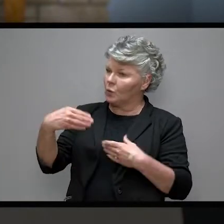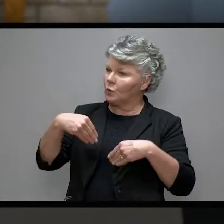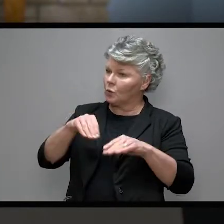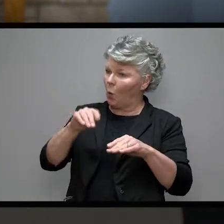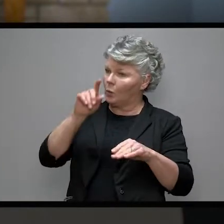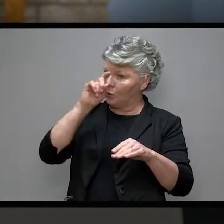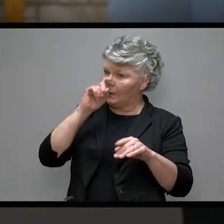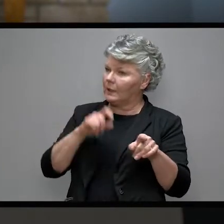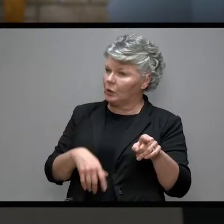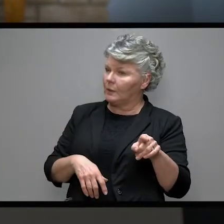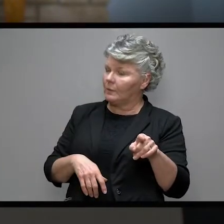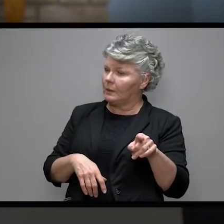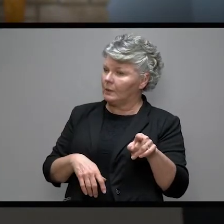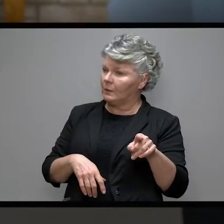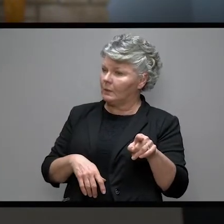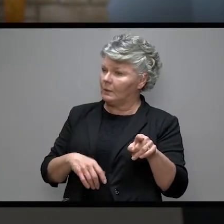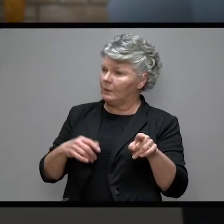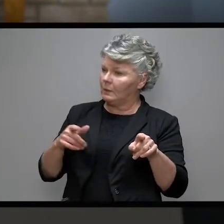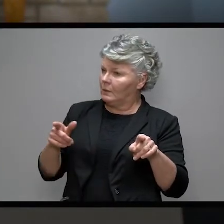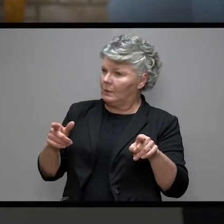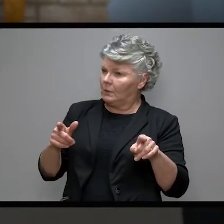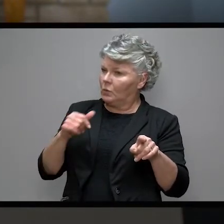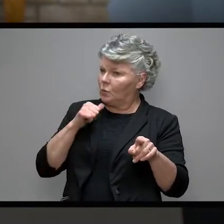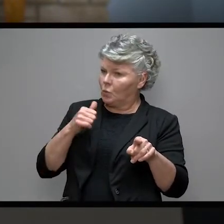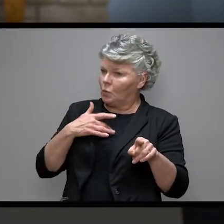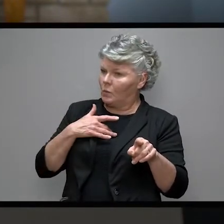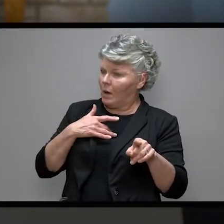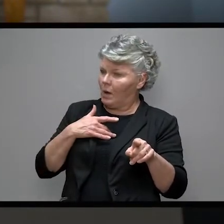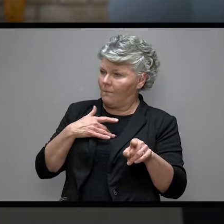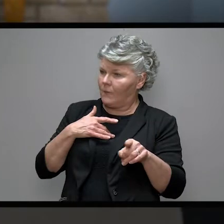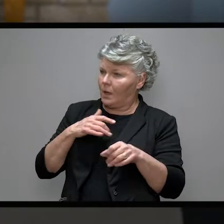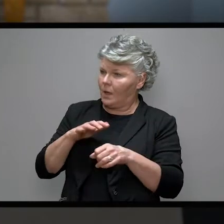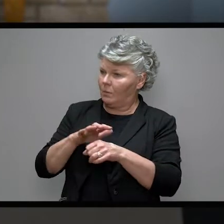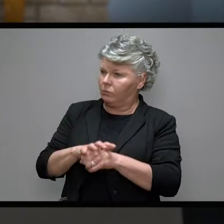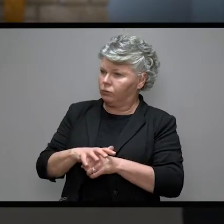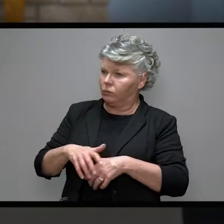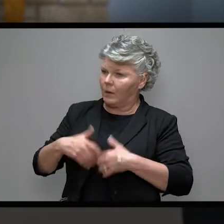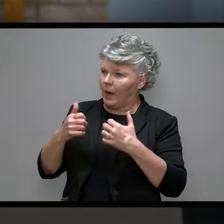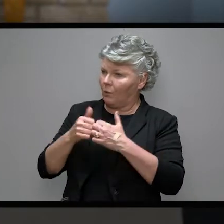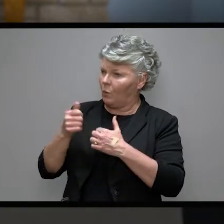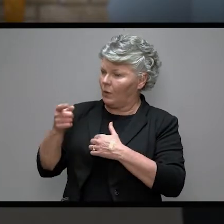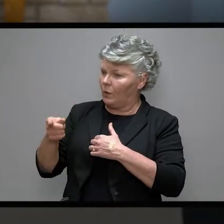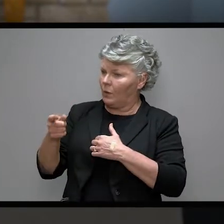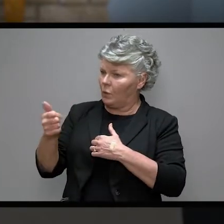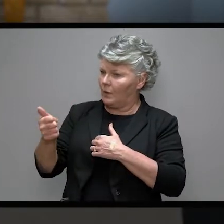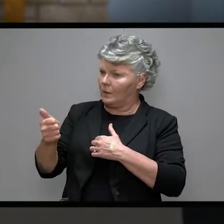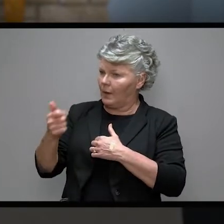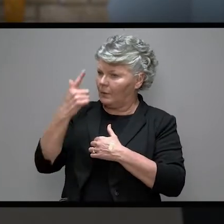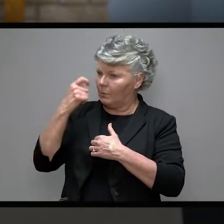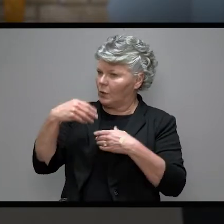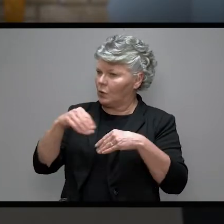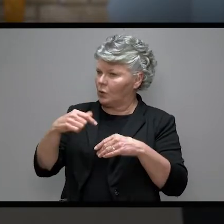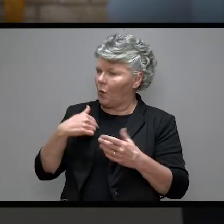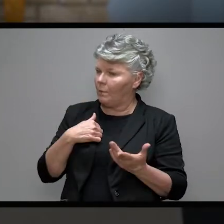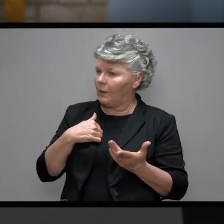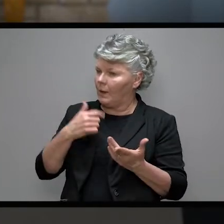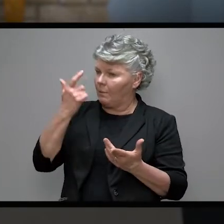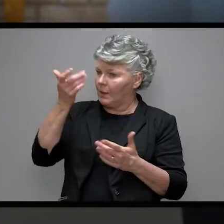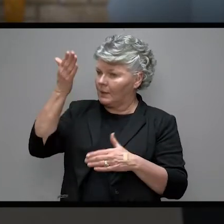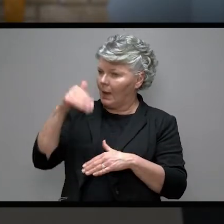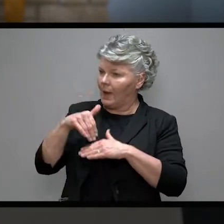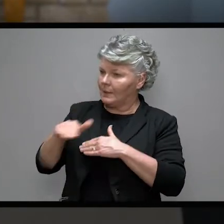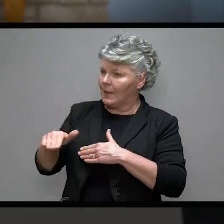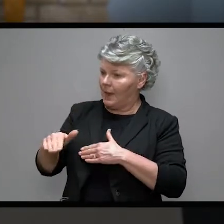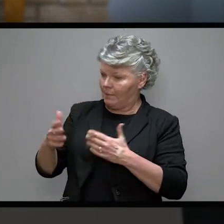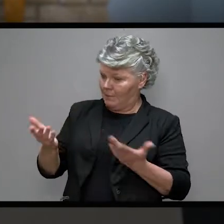into Egypt. And now do not be distressed or angry with yourselves, because you sold me here. For God sent me